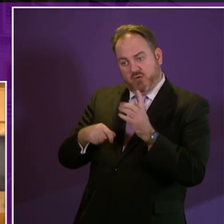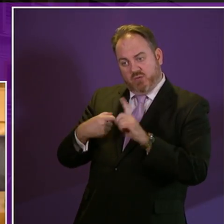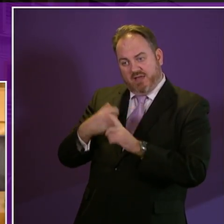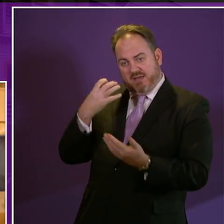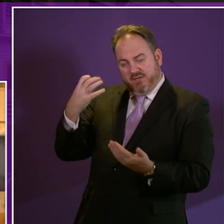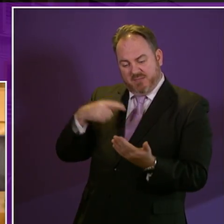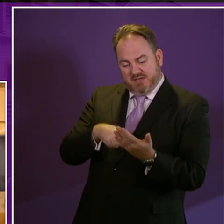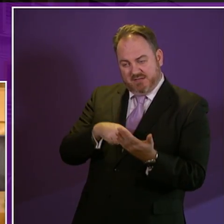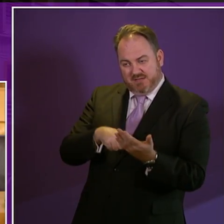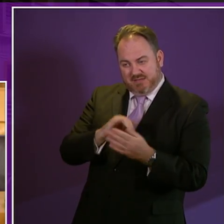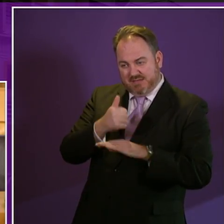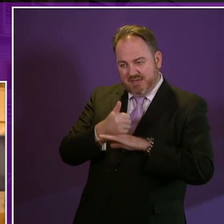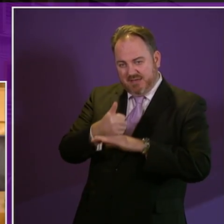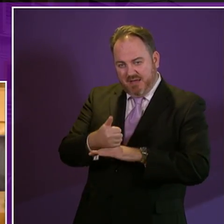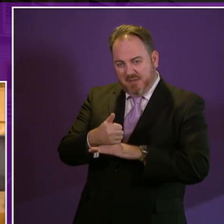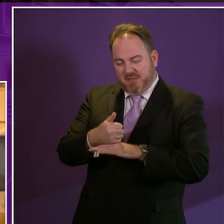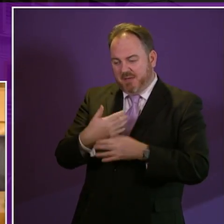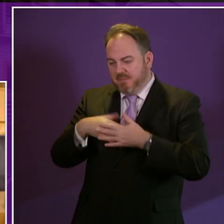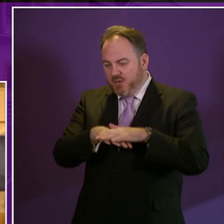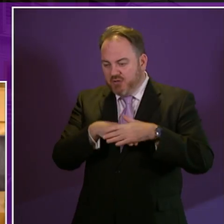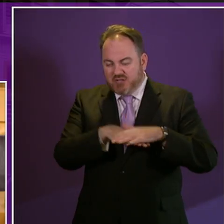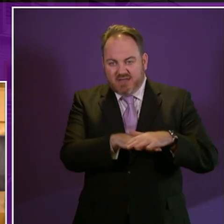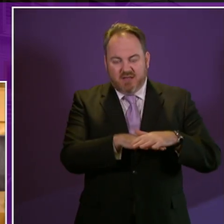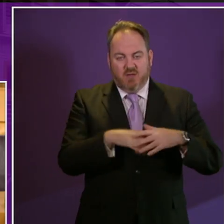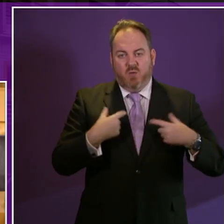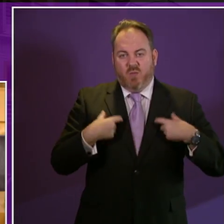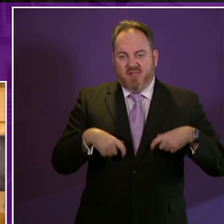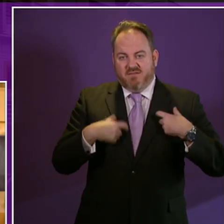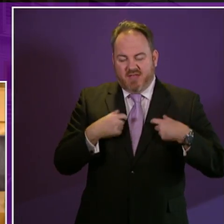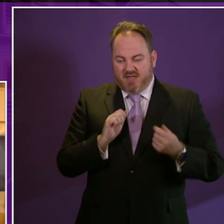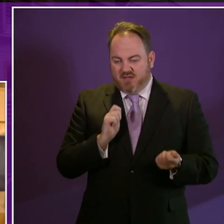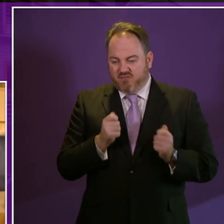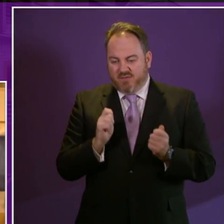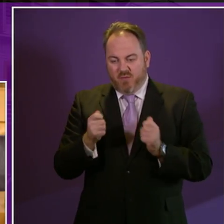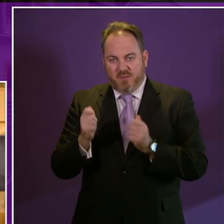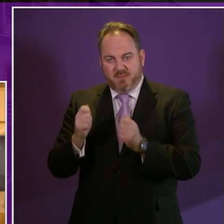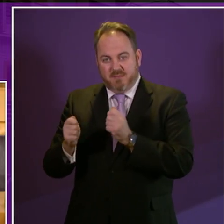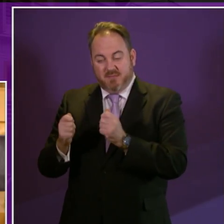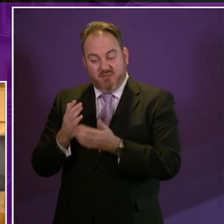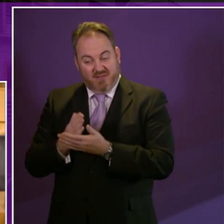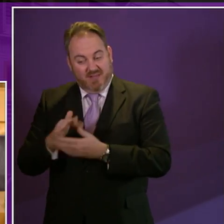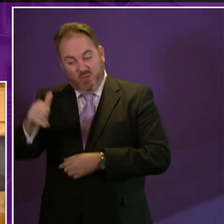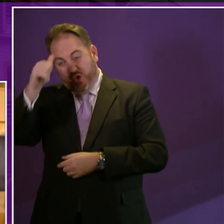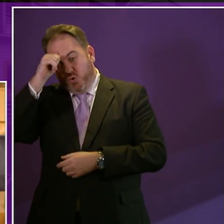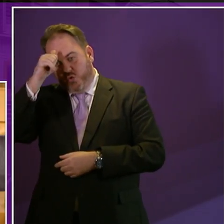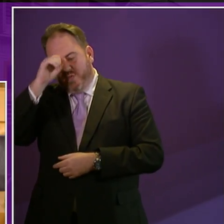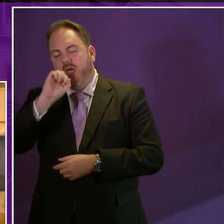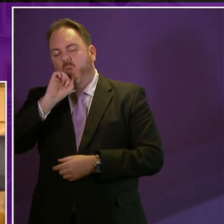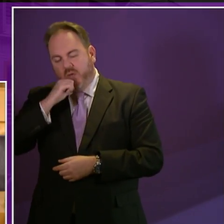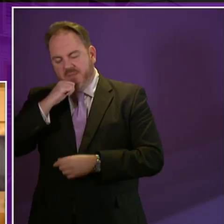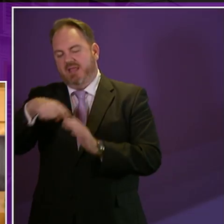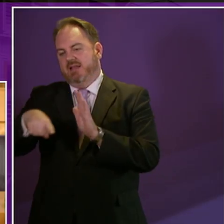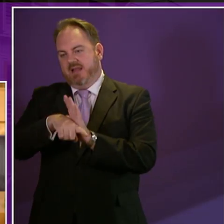the implementation of several measures of its welfare reform expressly foresaw an adverse impact